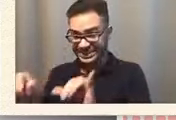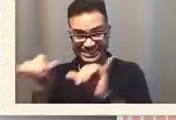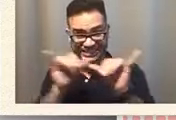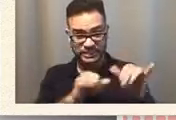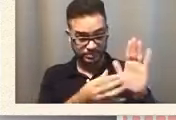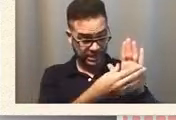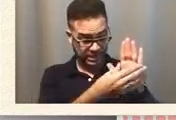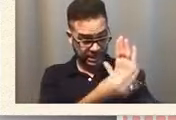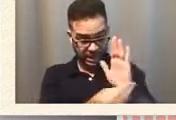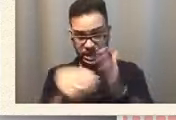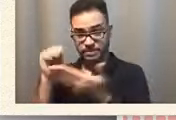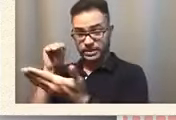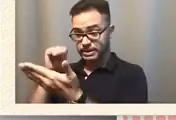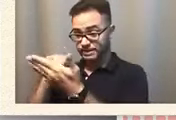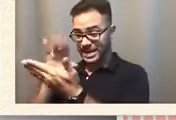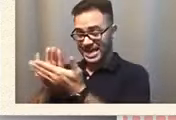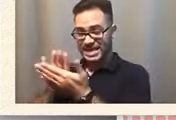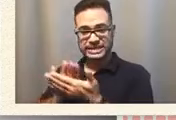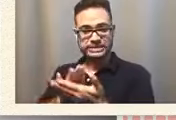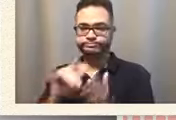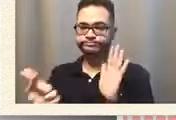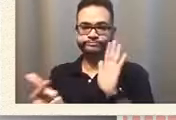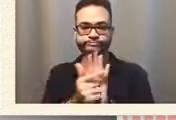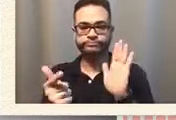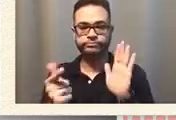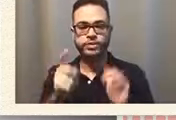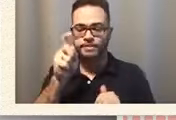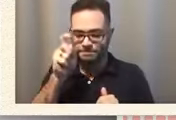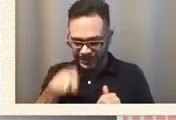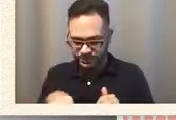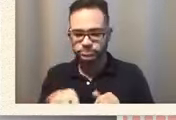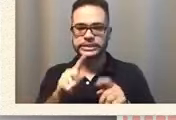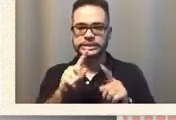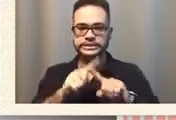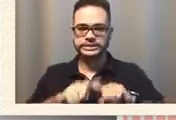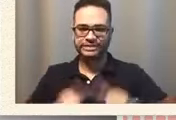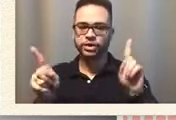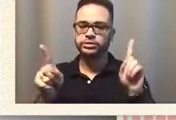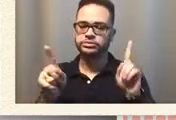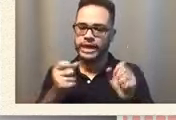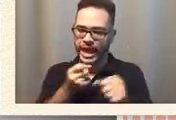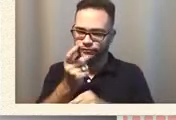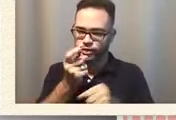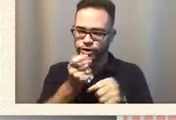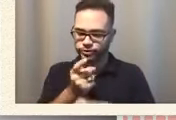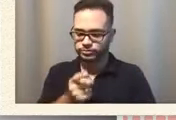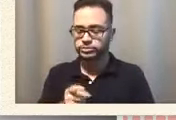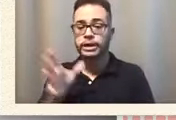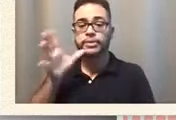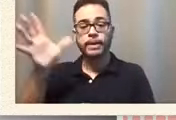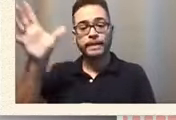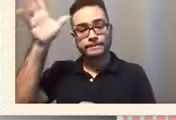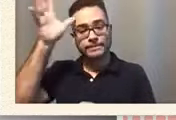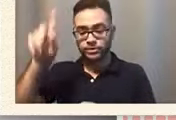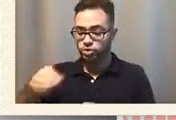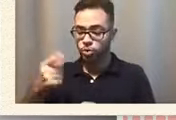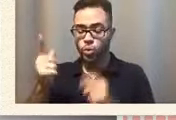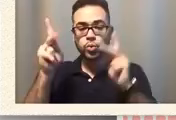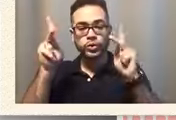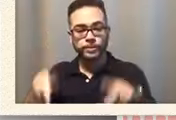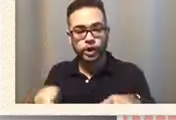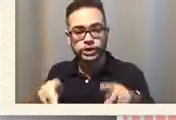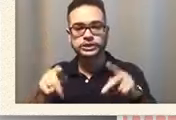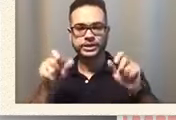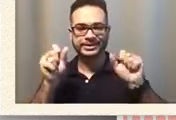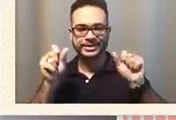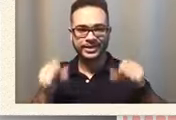illegal it has to be different it has to be different and the parent is the only one the caregiver is the only one who has that